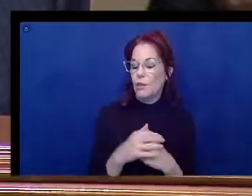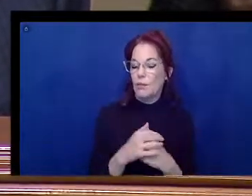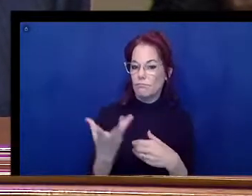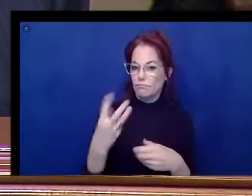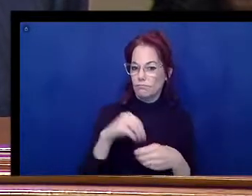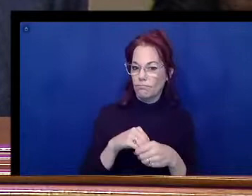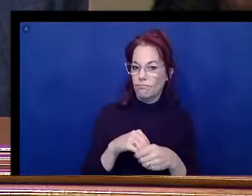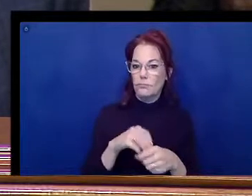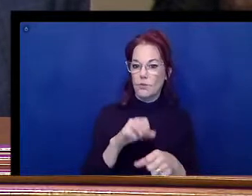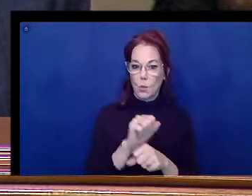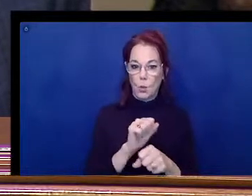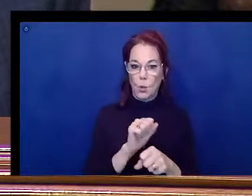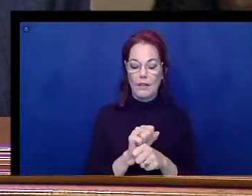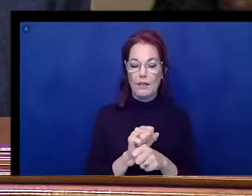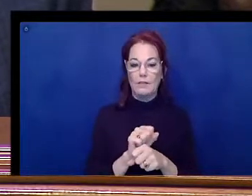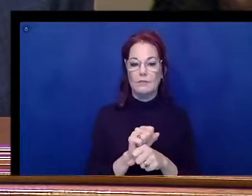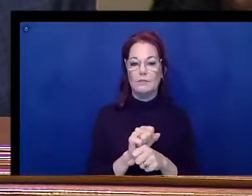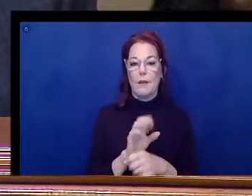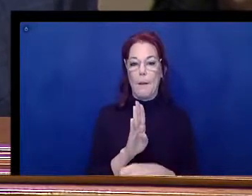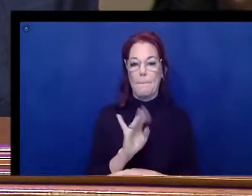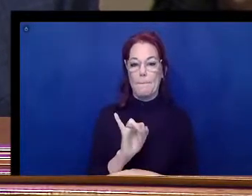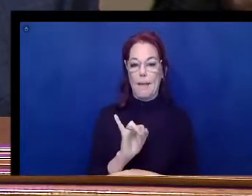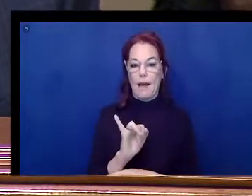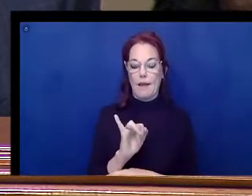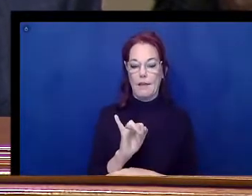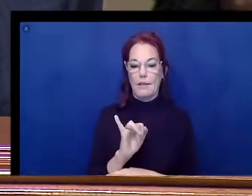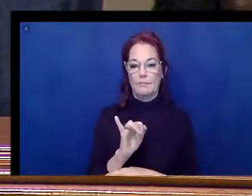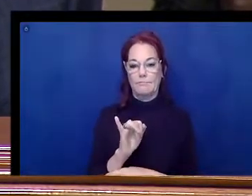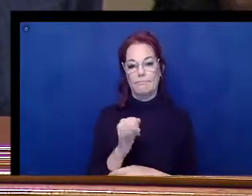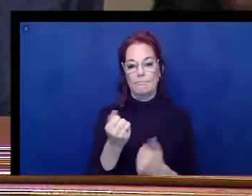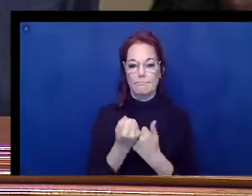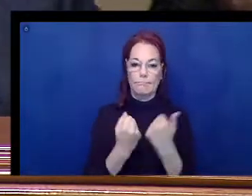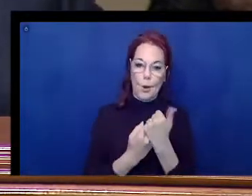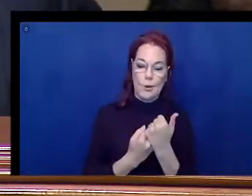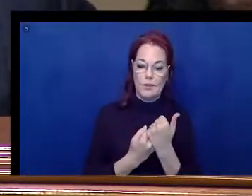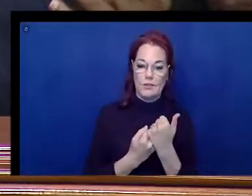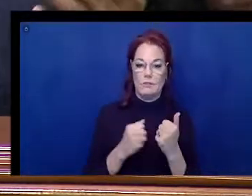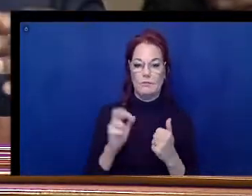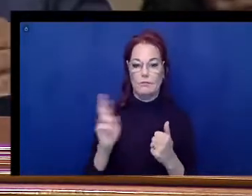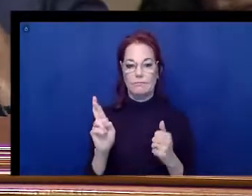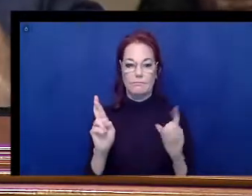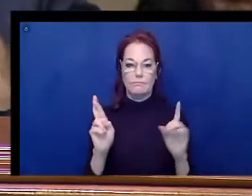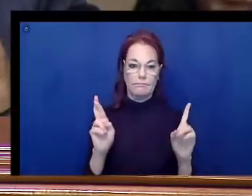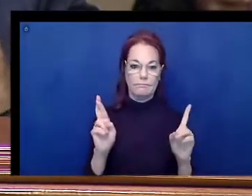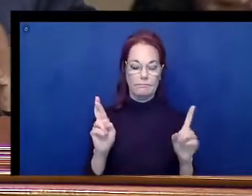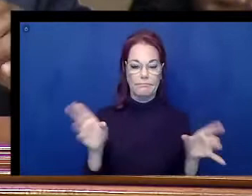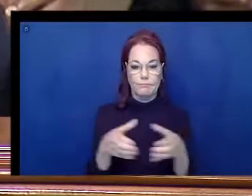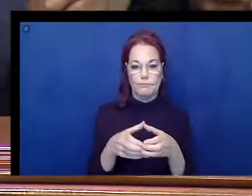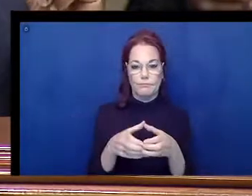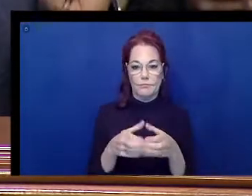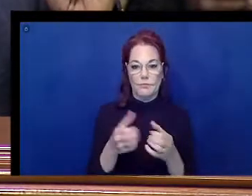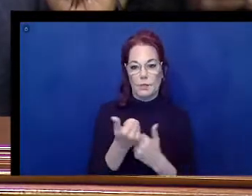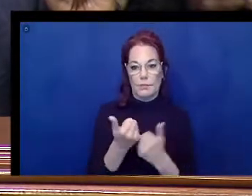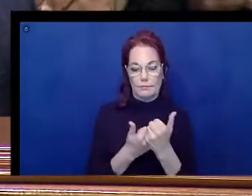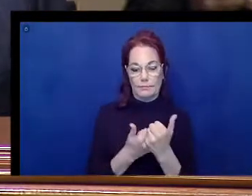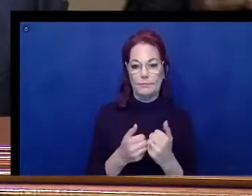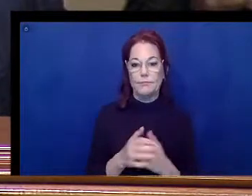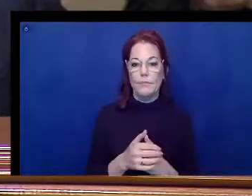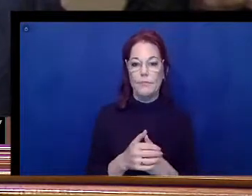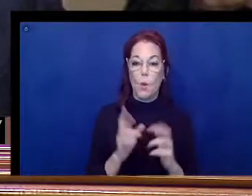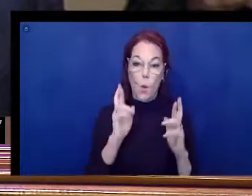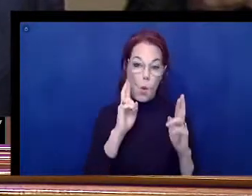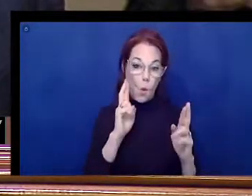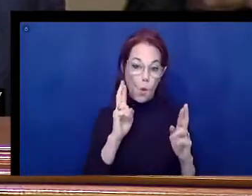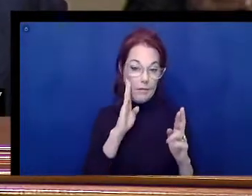coalition or fashion is really important for our country to see. And having our witnesses watch that hopefully will improve just a little